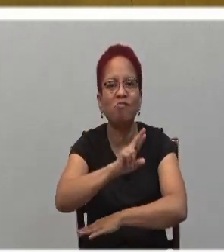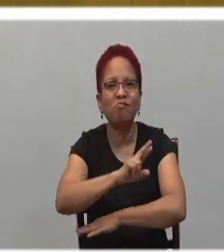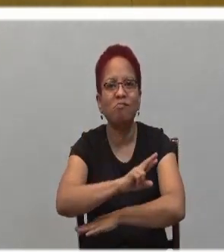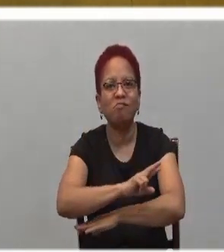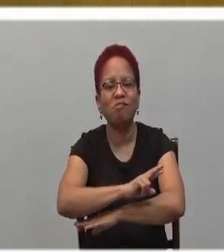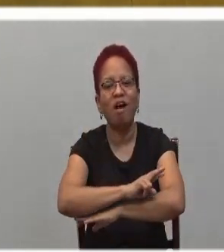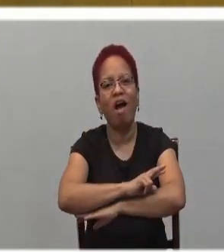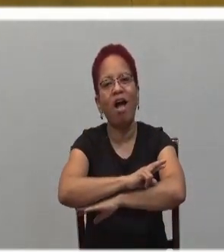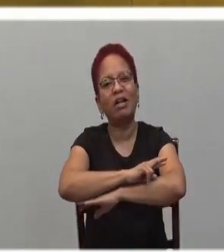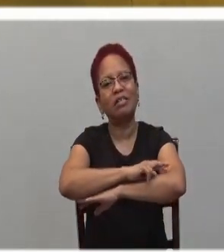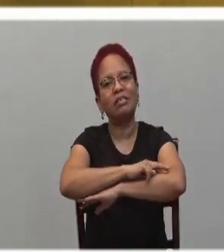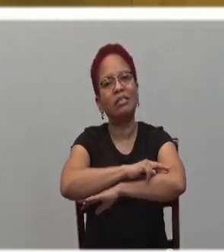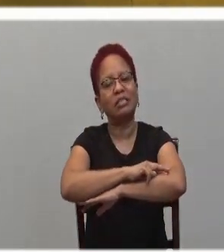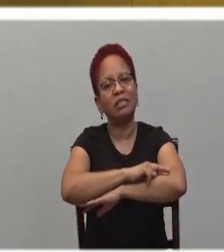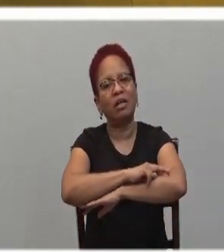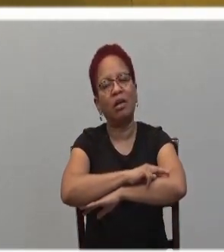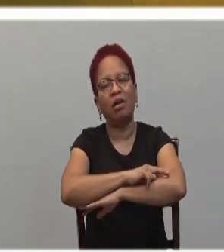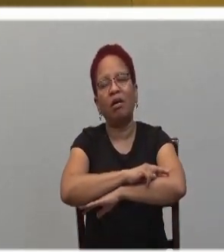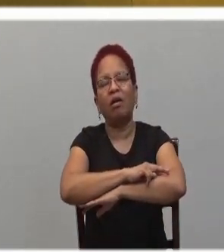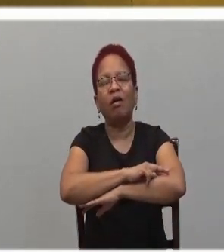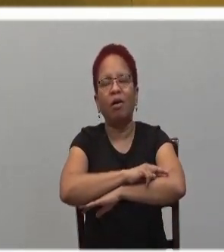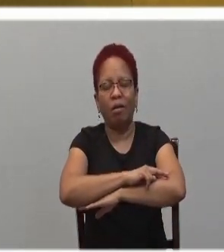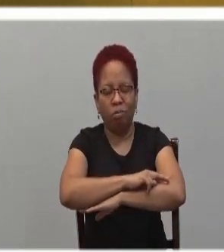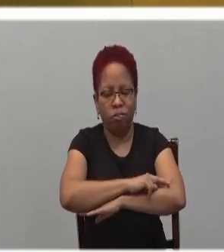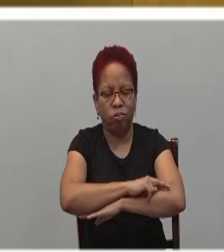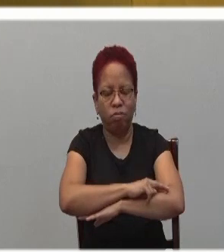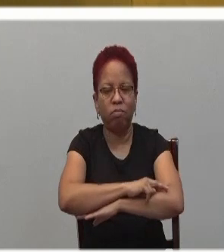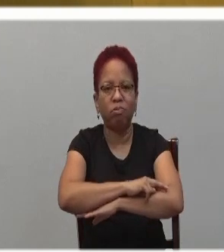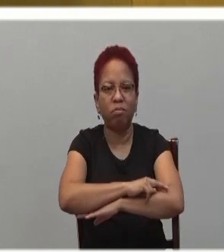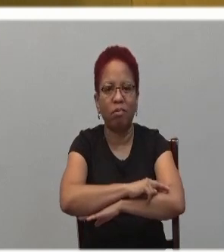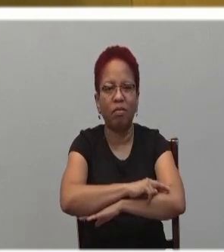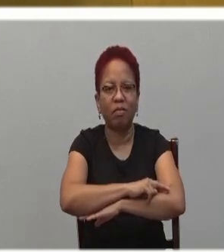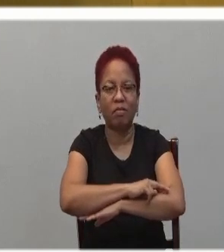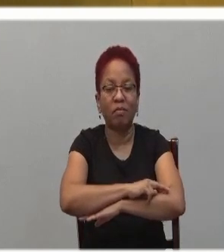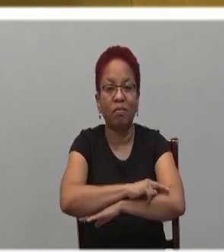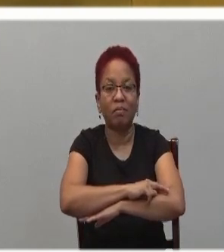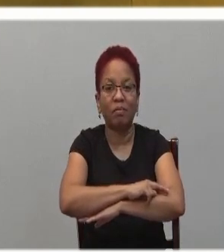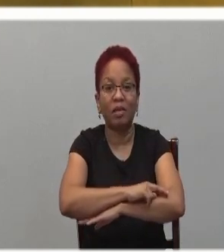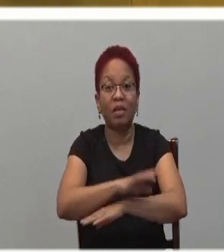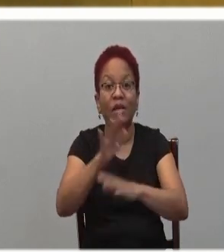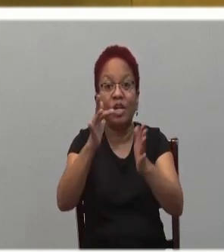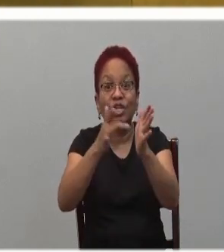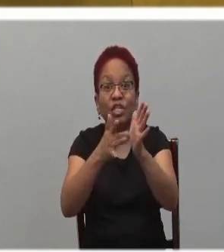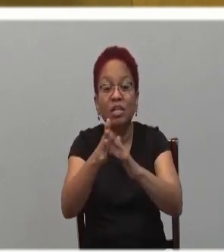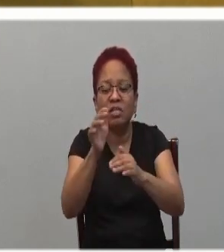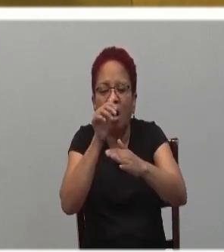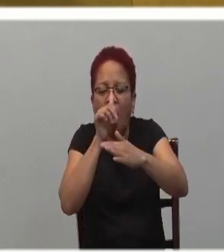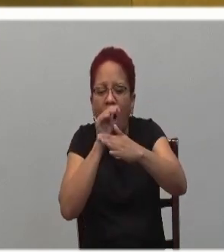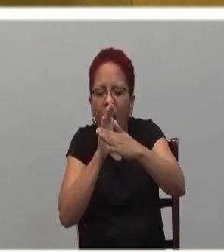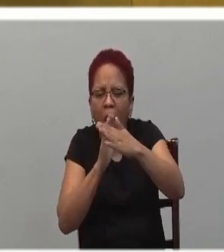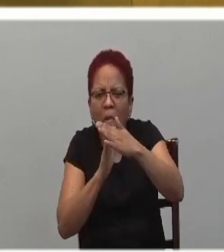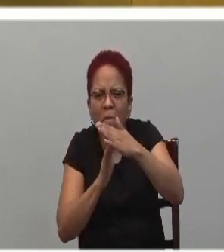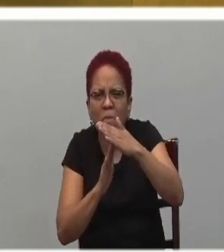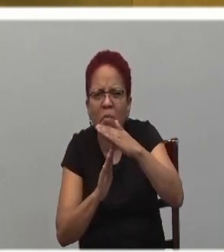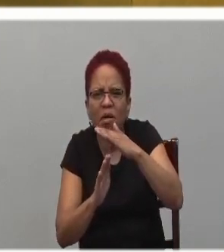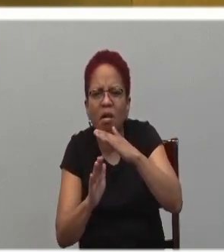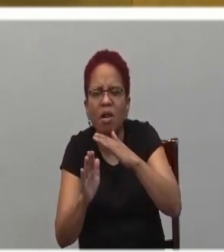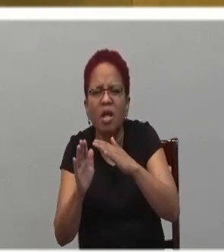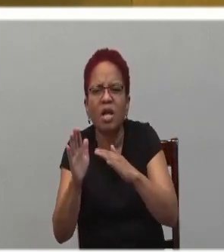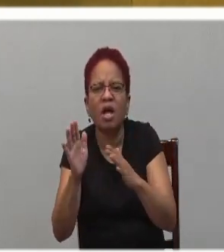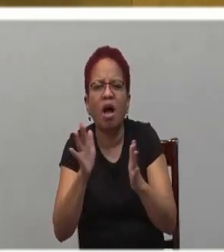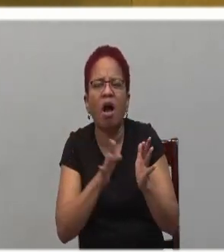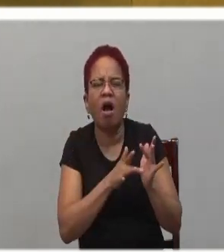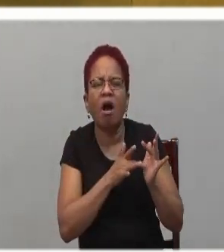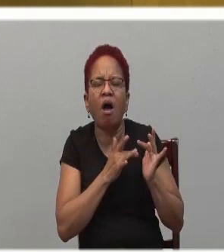It is in Jesus, beloved, the powerless one, the humble one, the one who is humble at